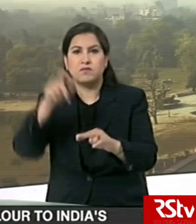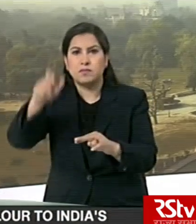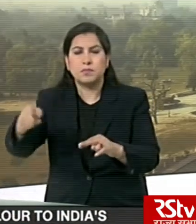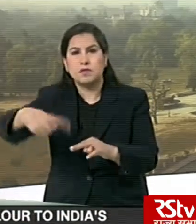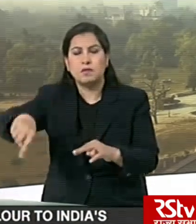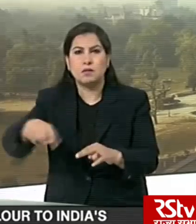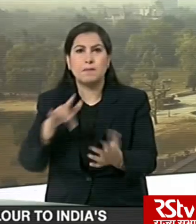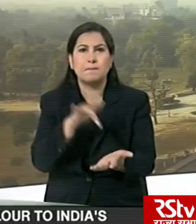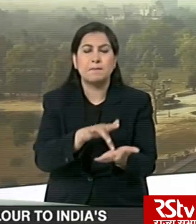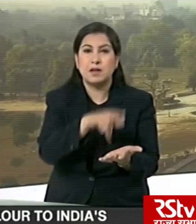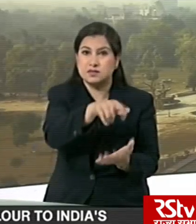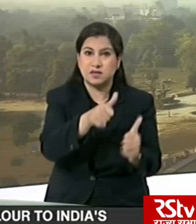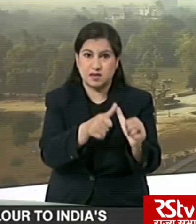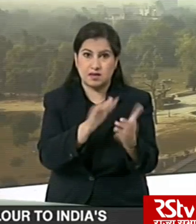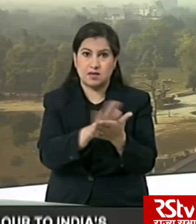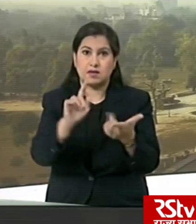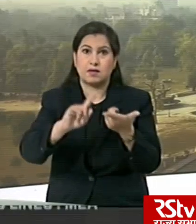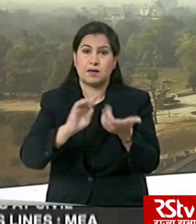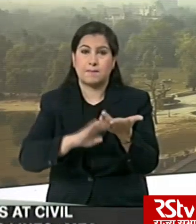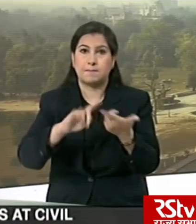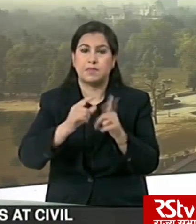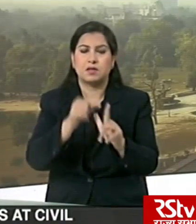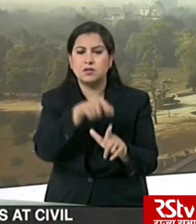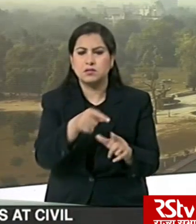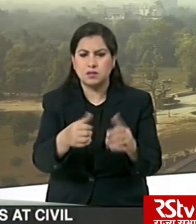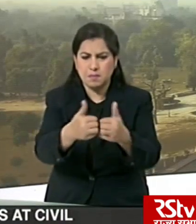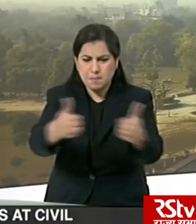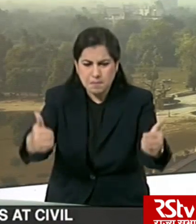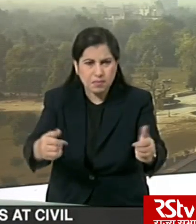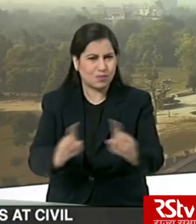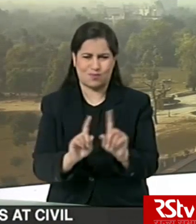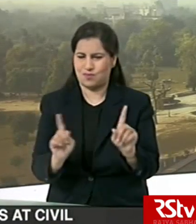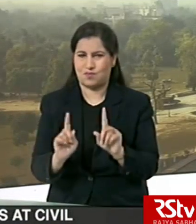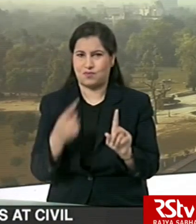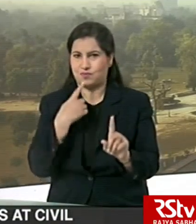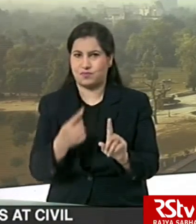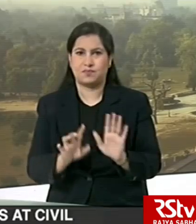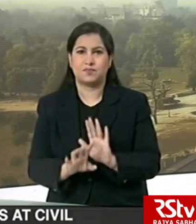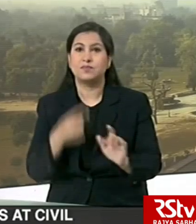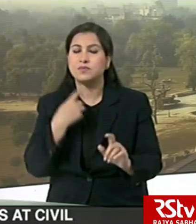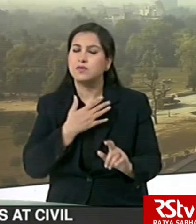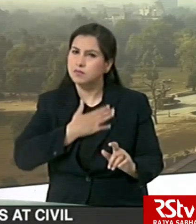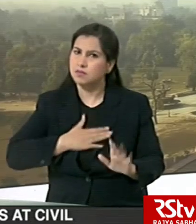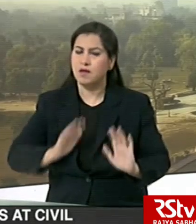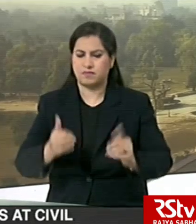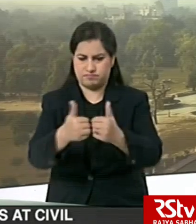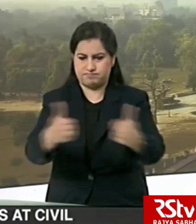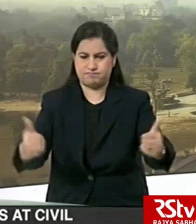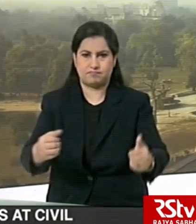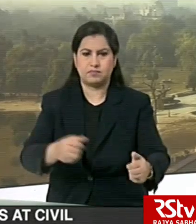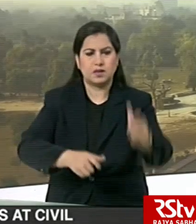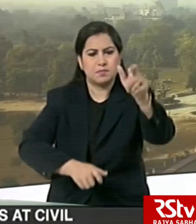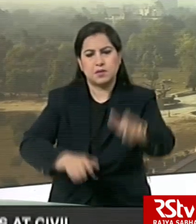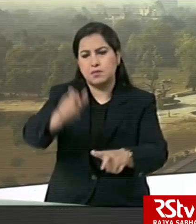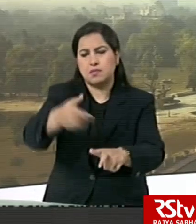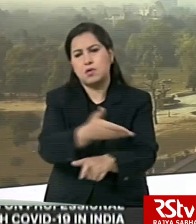Ahmedabad Hospital segregated based on religious identity. He also ensured that there is no segregation of COVID